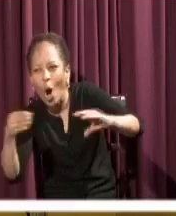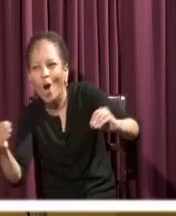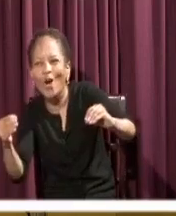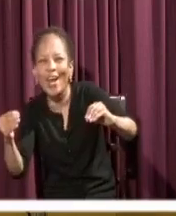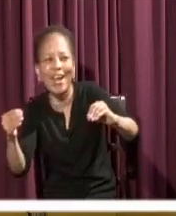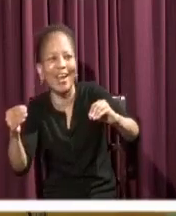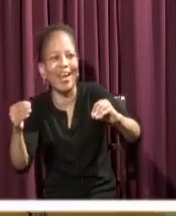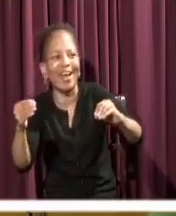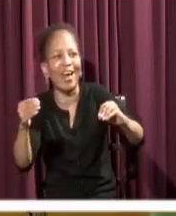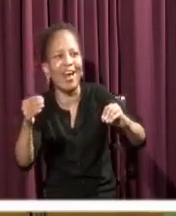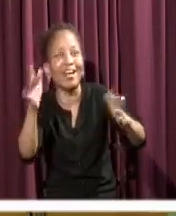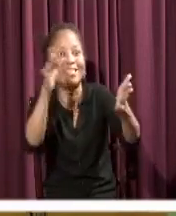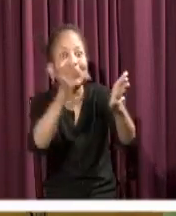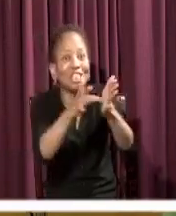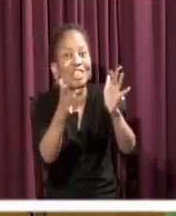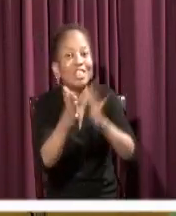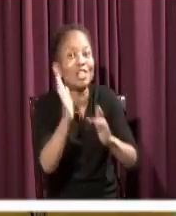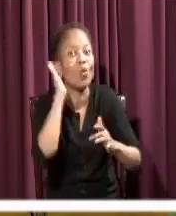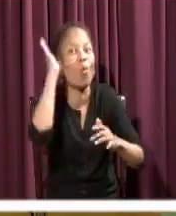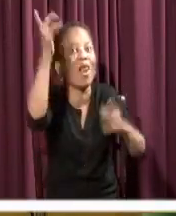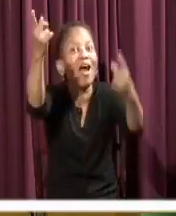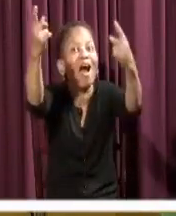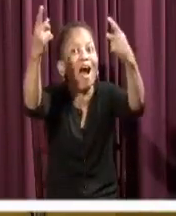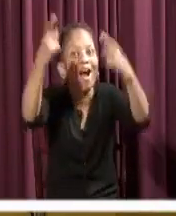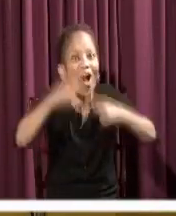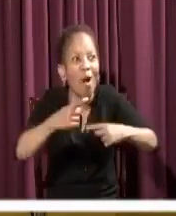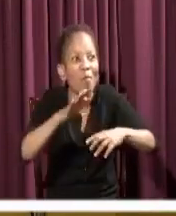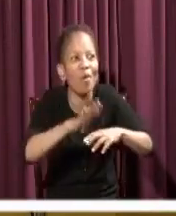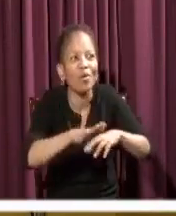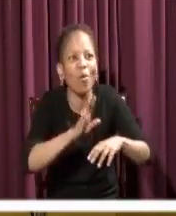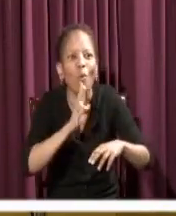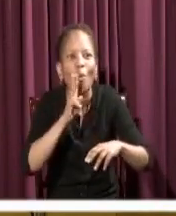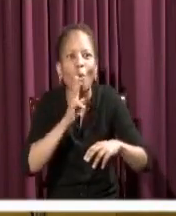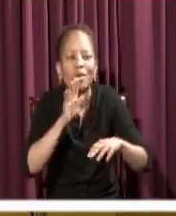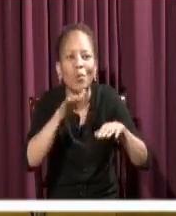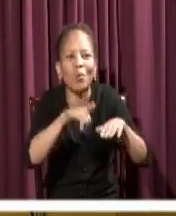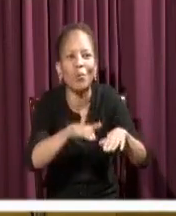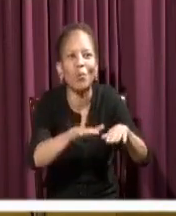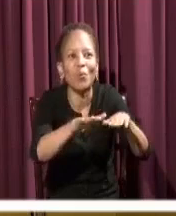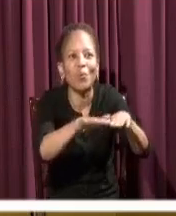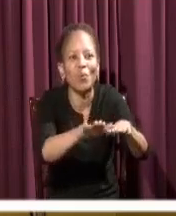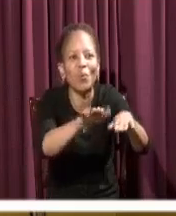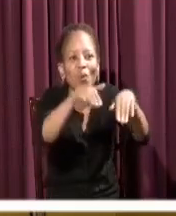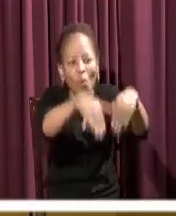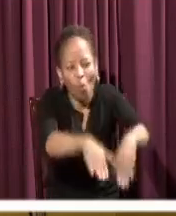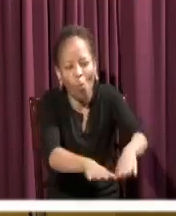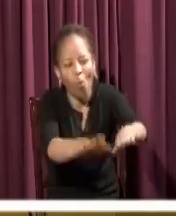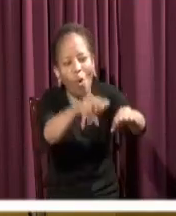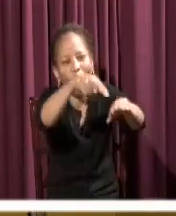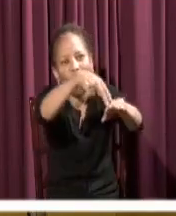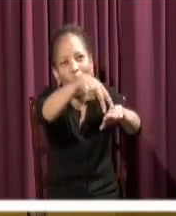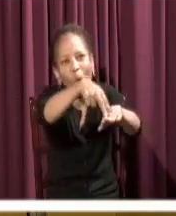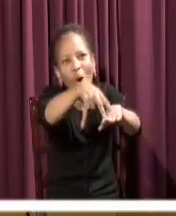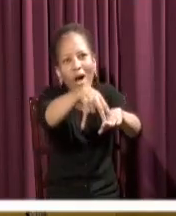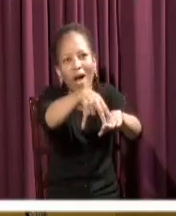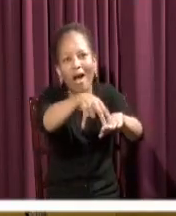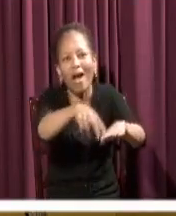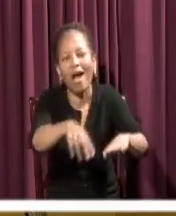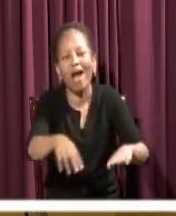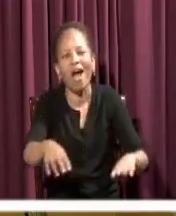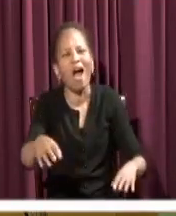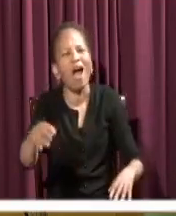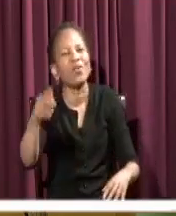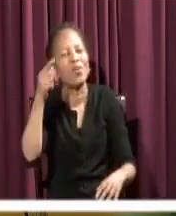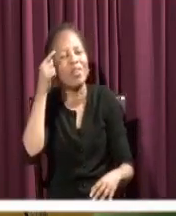the water will be Jesus. And we could look back at our 2,000 year history and we can see that no matter how dark the darkest